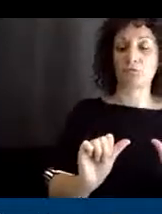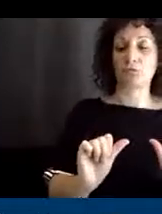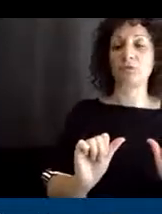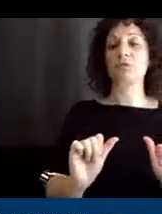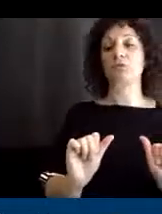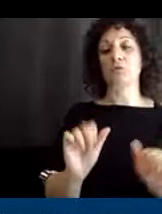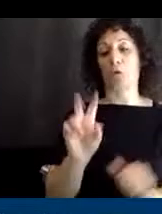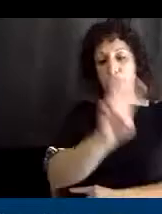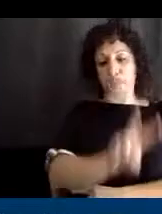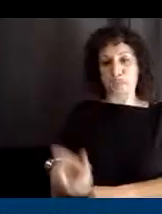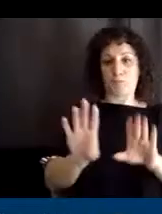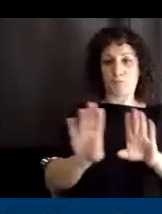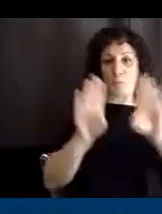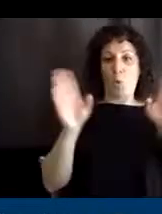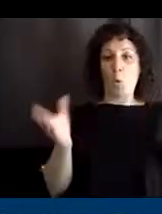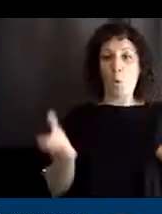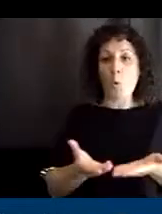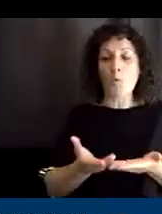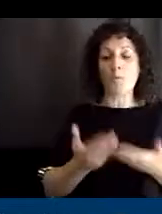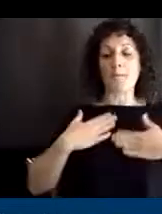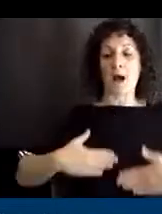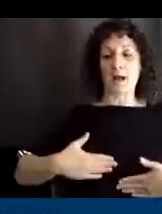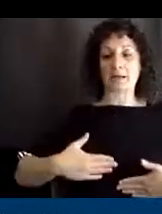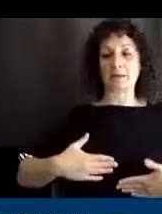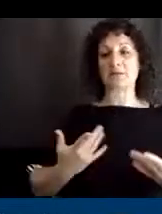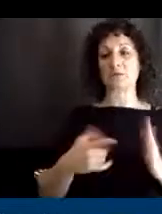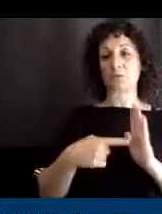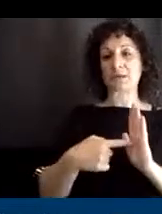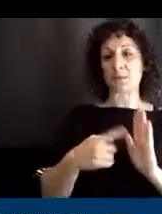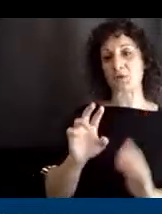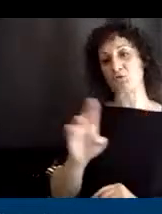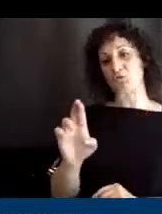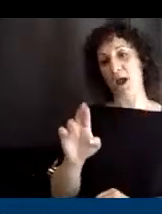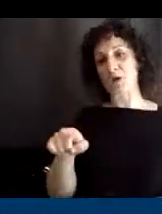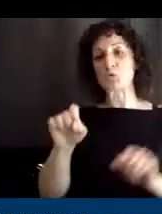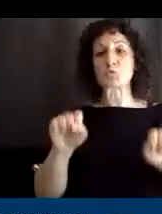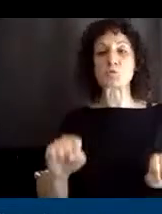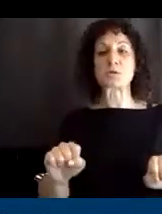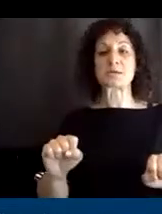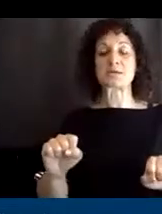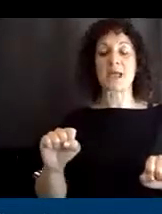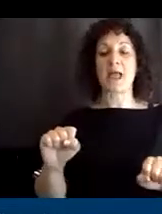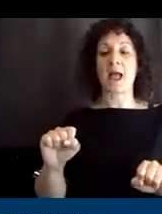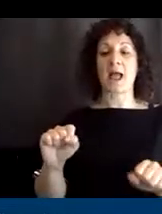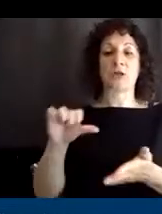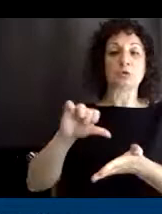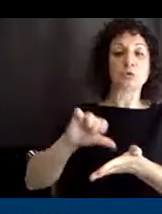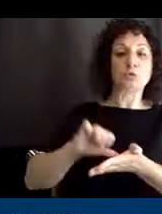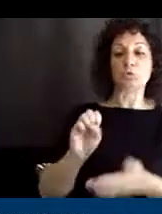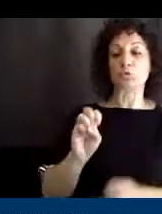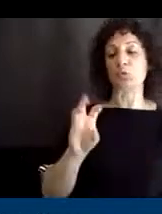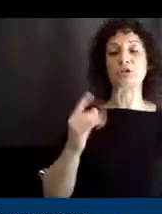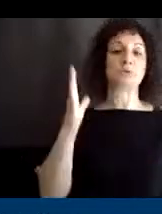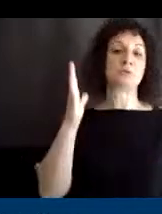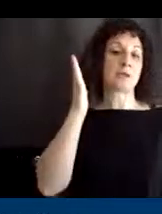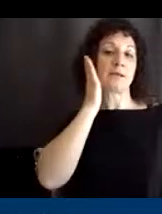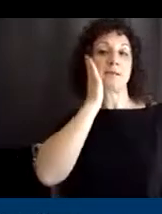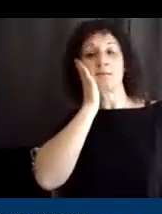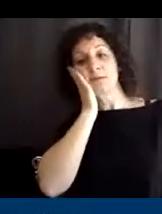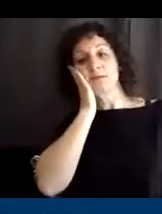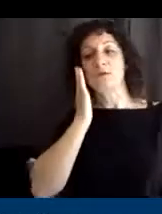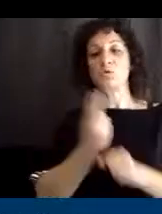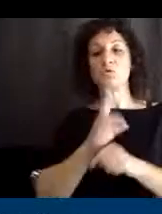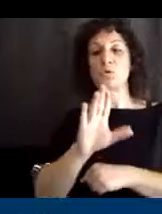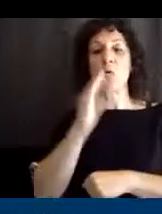to the right, you know, you can activate switches with your head, your thumb, your chin, you could do something like on the bottom